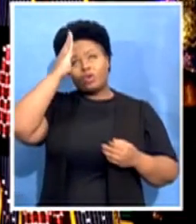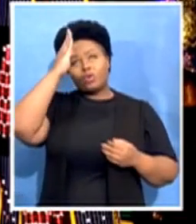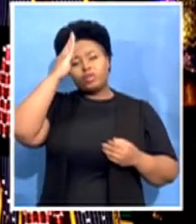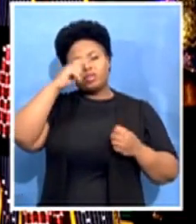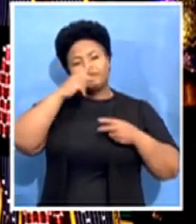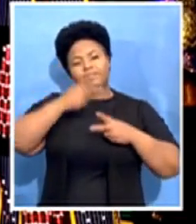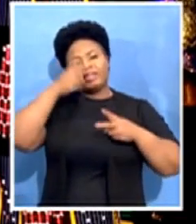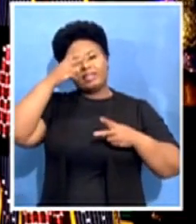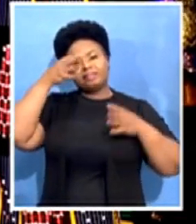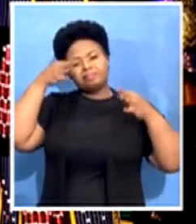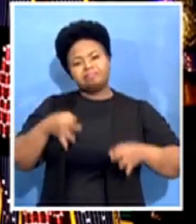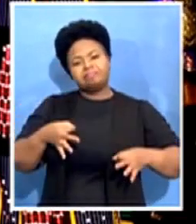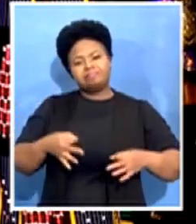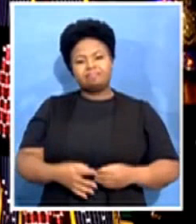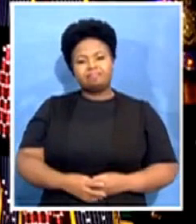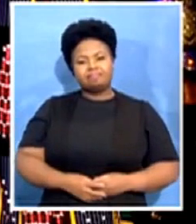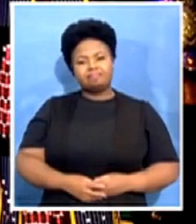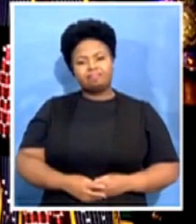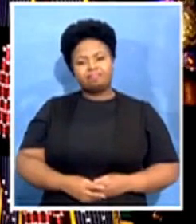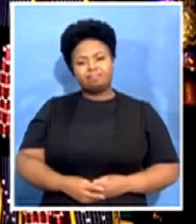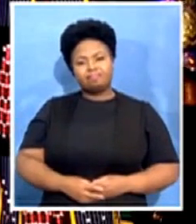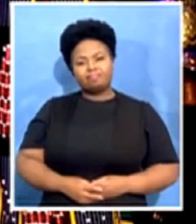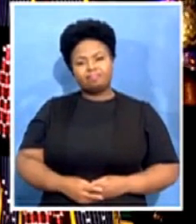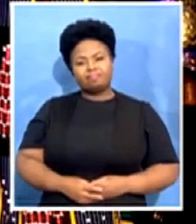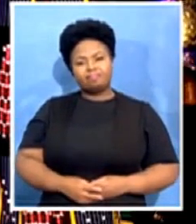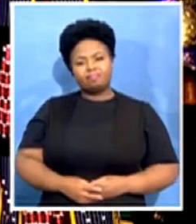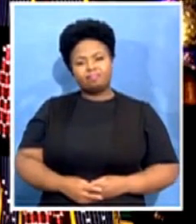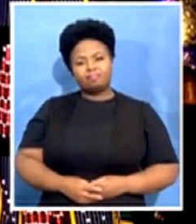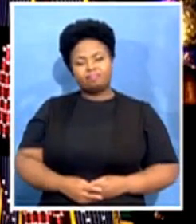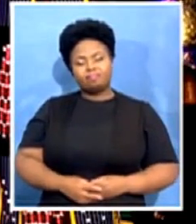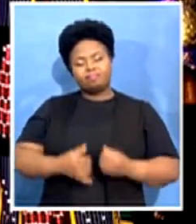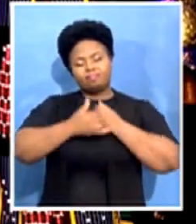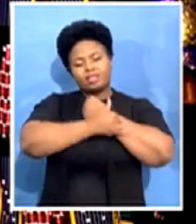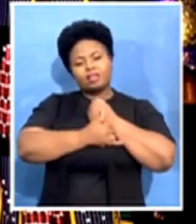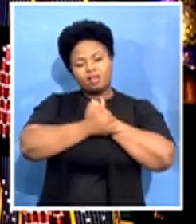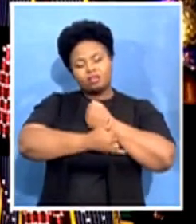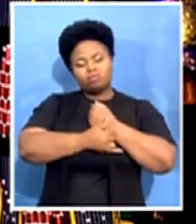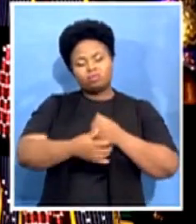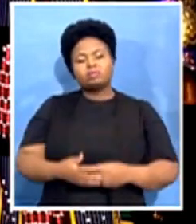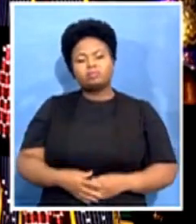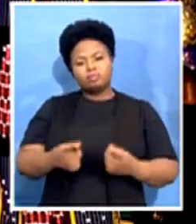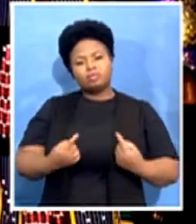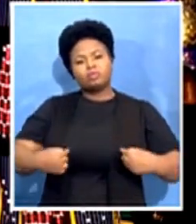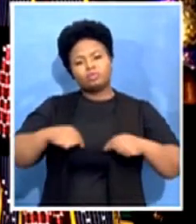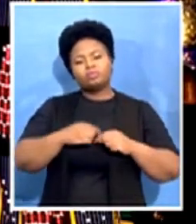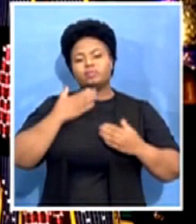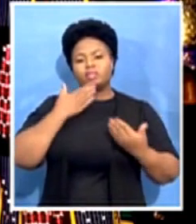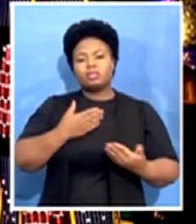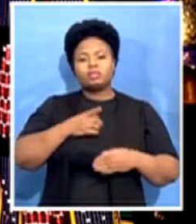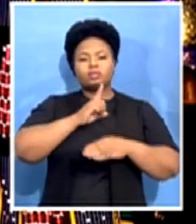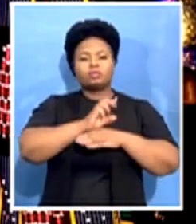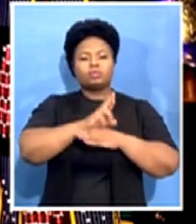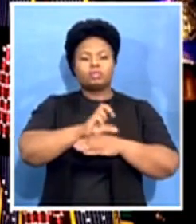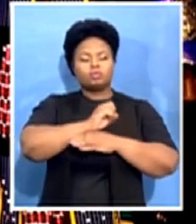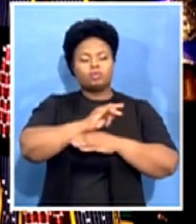As a nation we thank Dr. Sbongile Kumalo for being the jewel